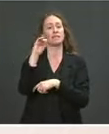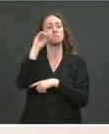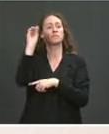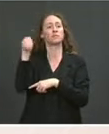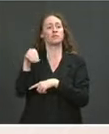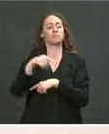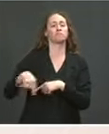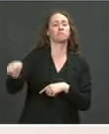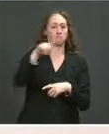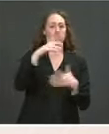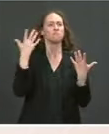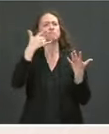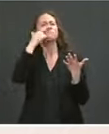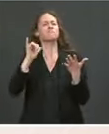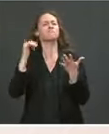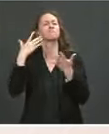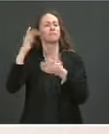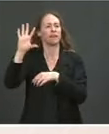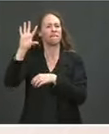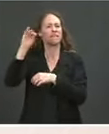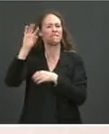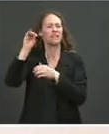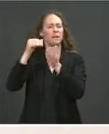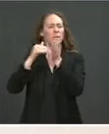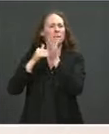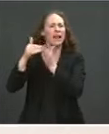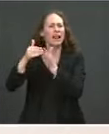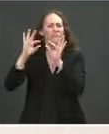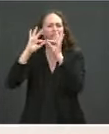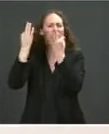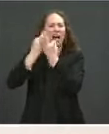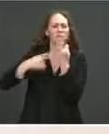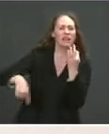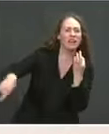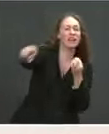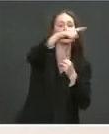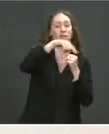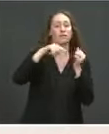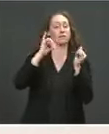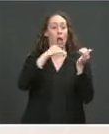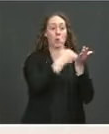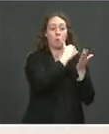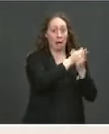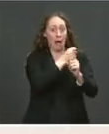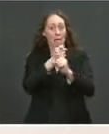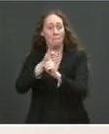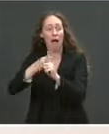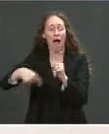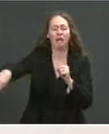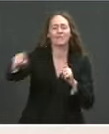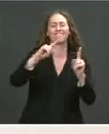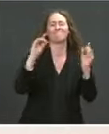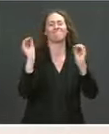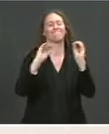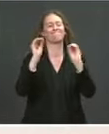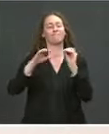the country, this is not a change that will be relevant. It won't change the tax treatment of capital gains at all.